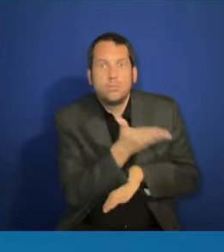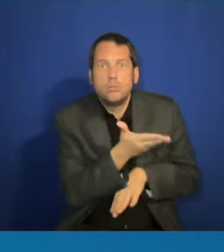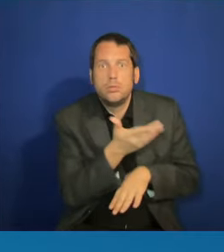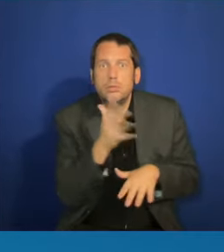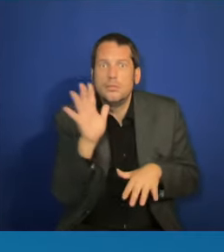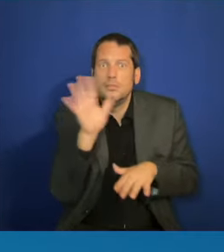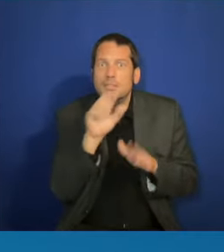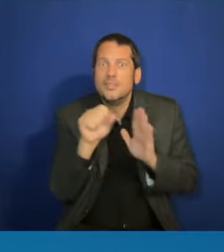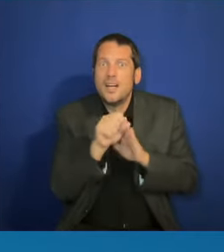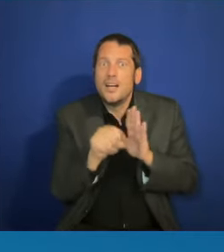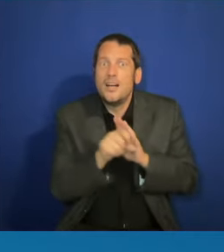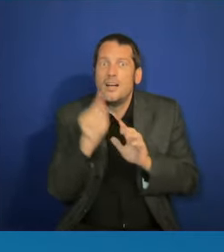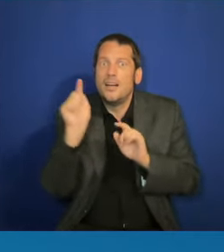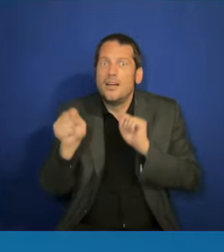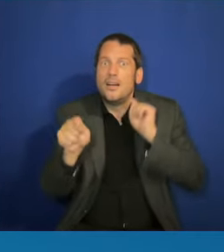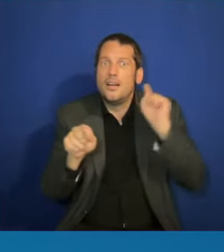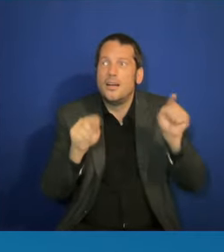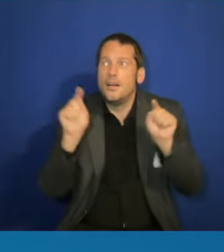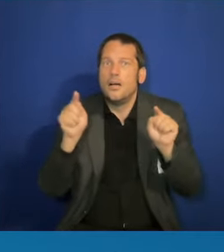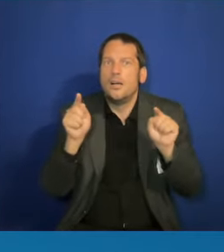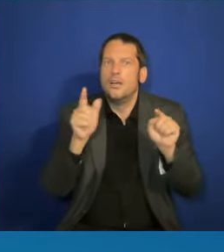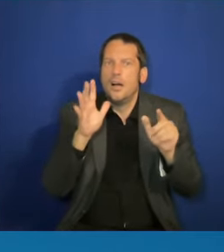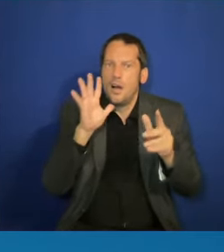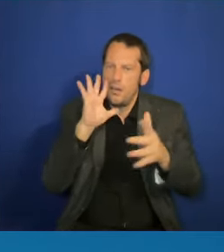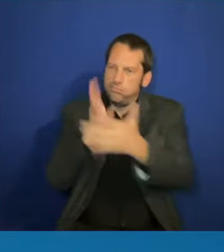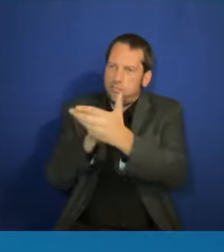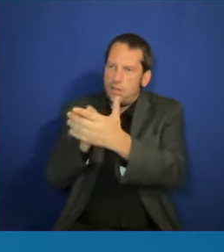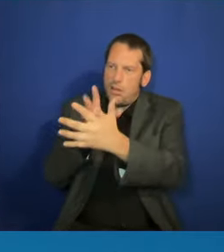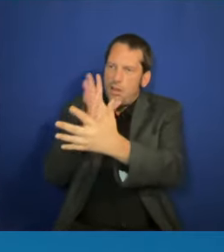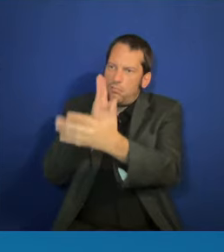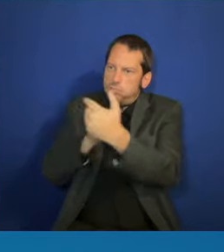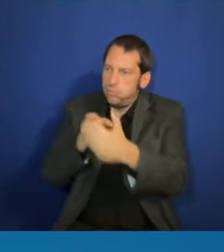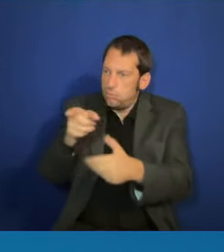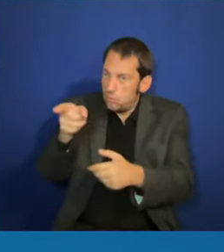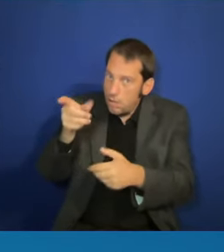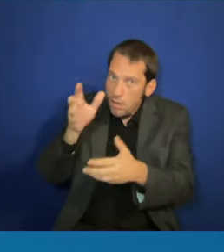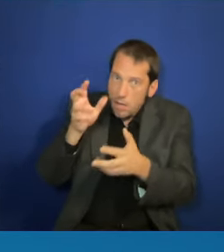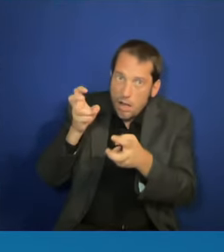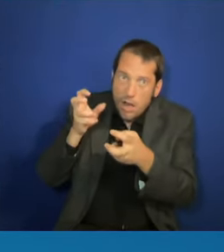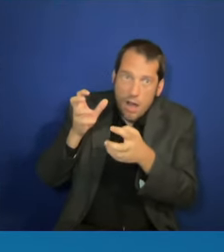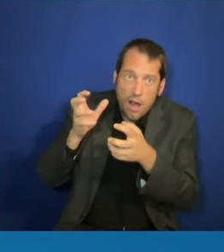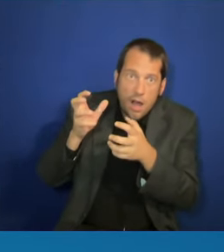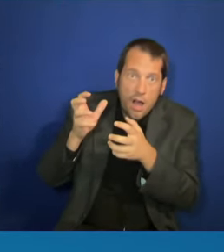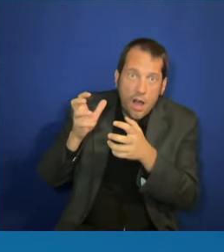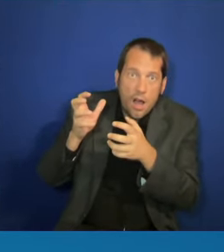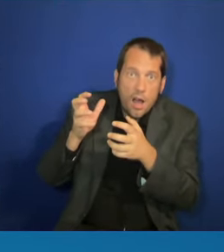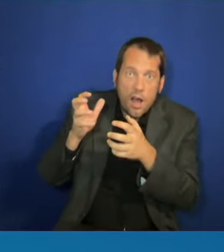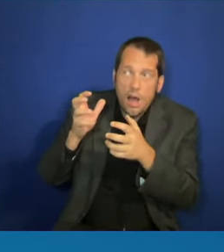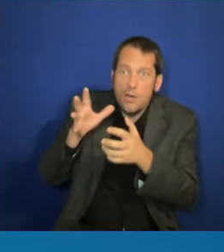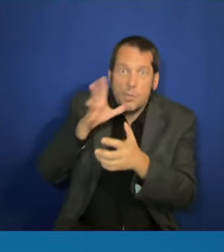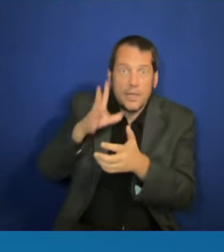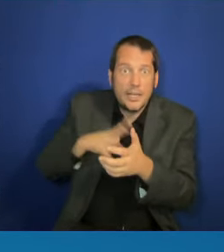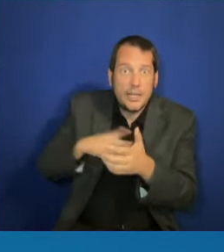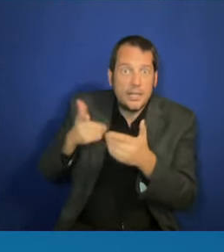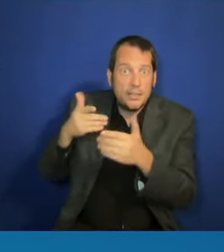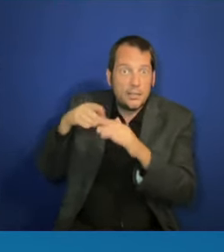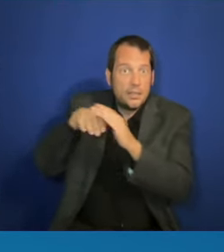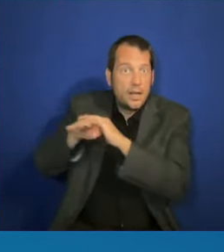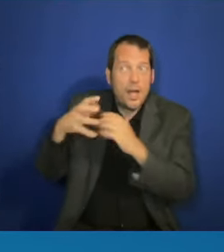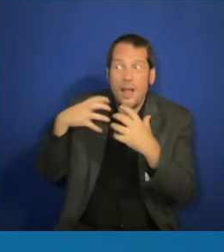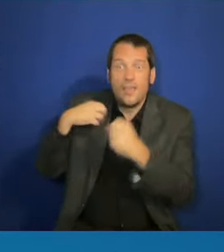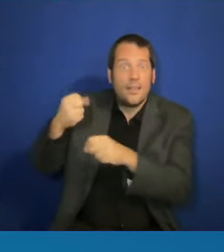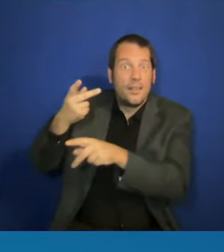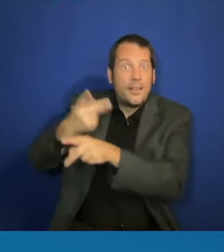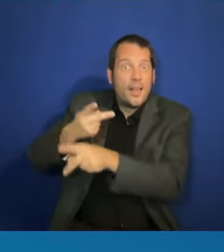criminalize health care providers, that would punish women, that would make no exception even